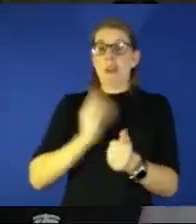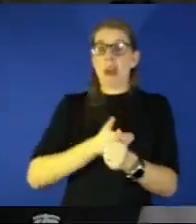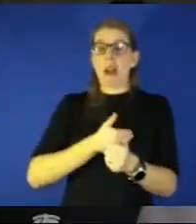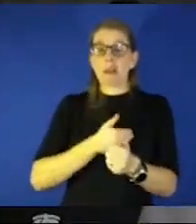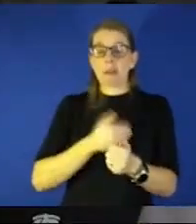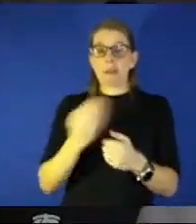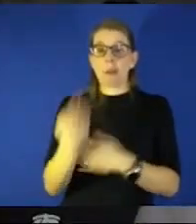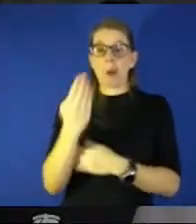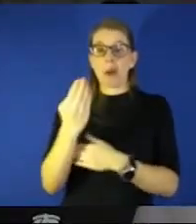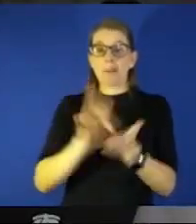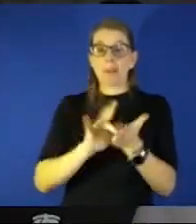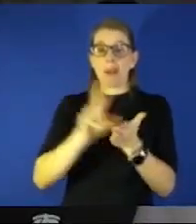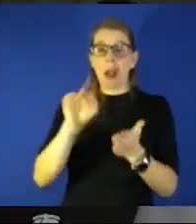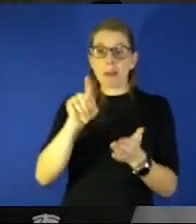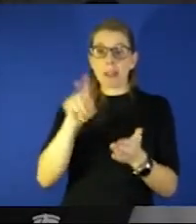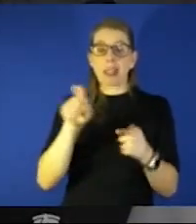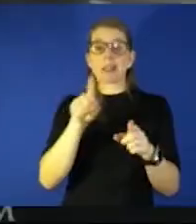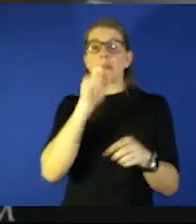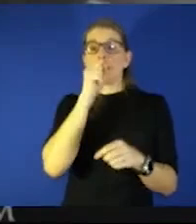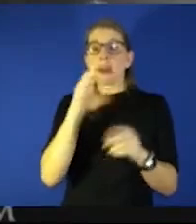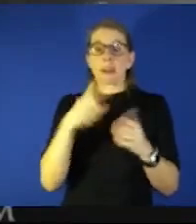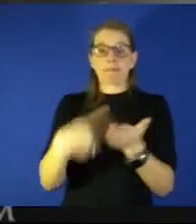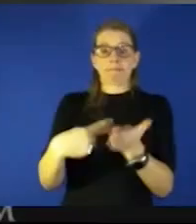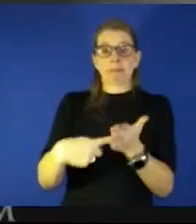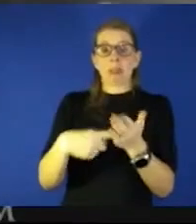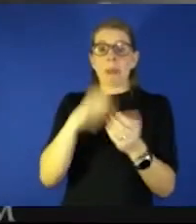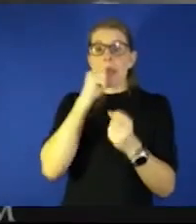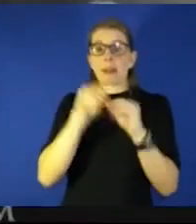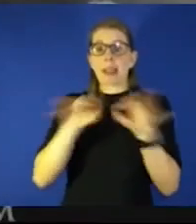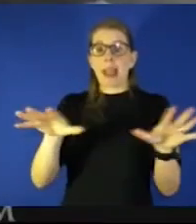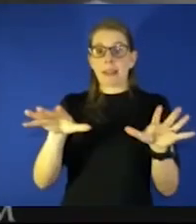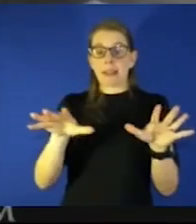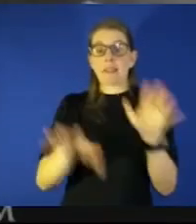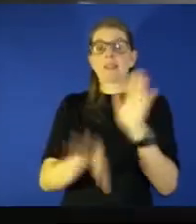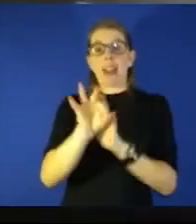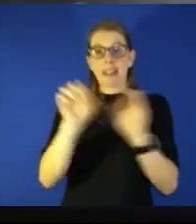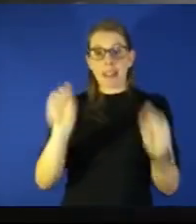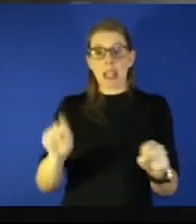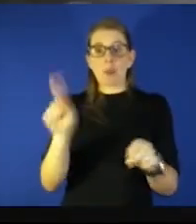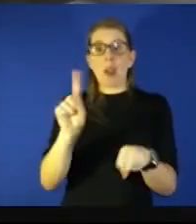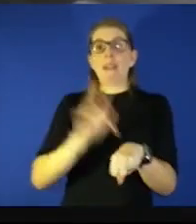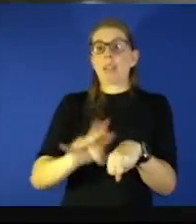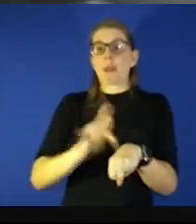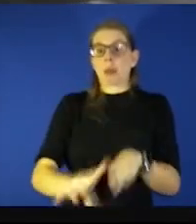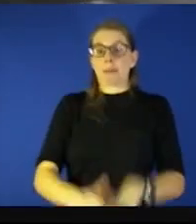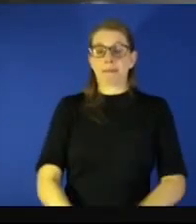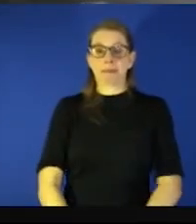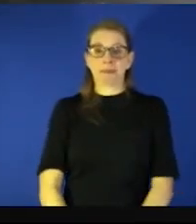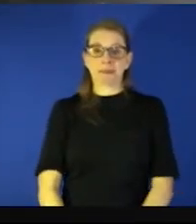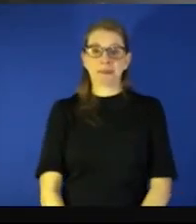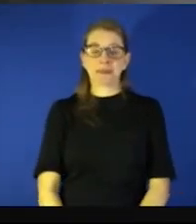open mics with dr steitz podcasts now everywhere podcasts are available